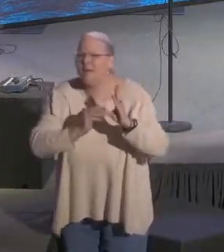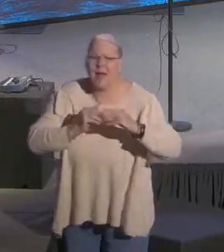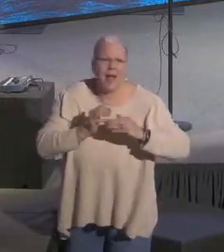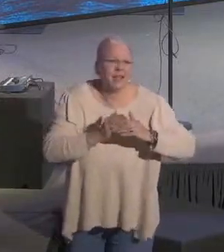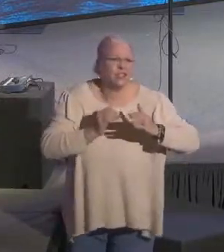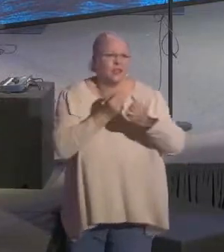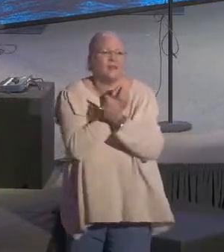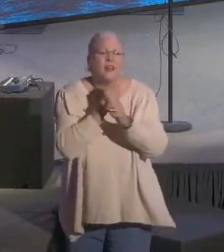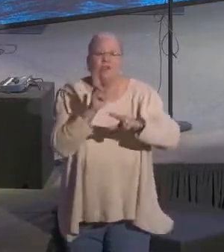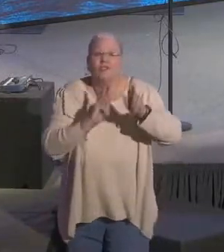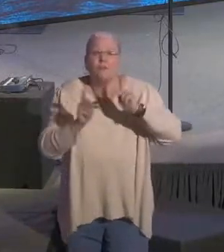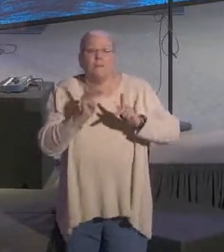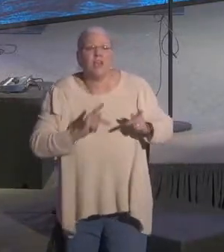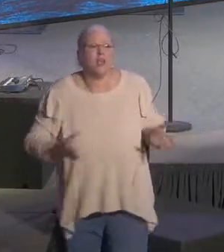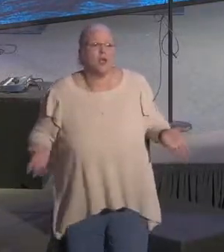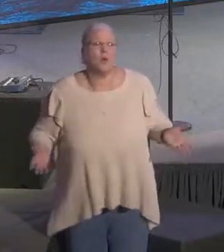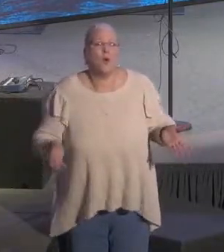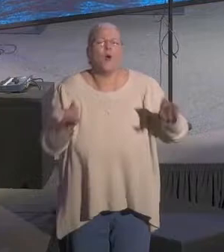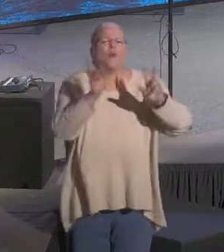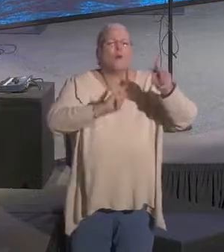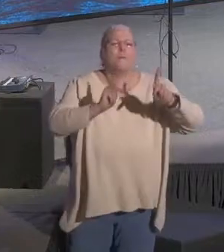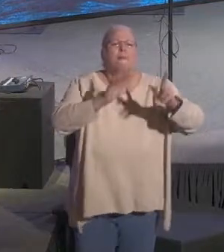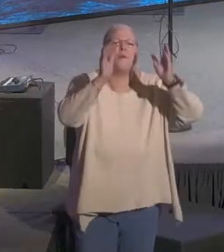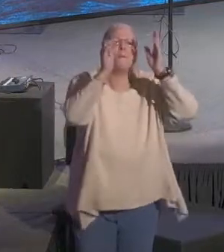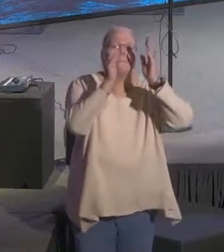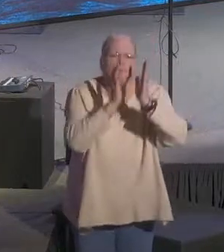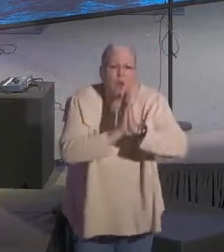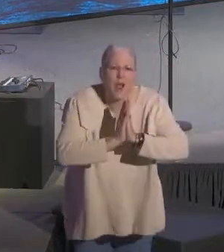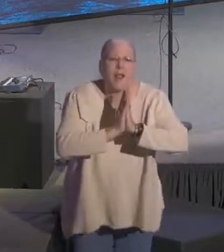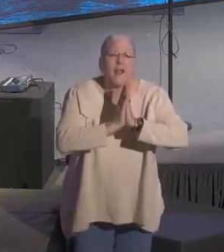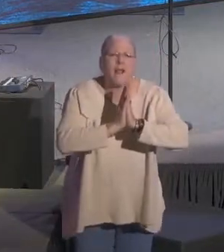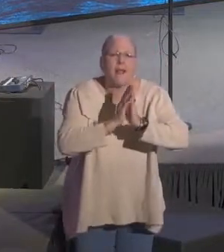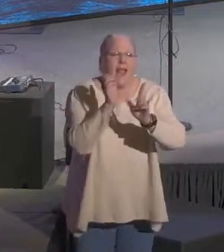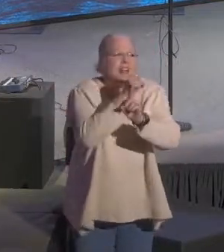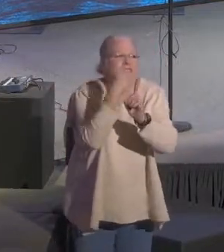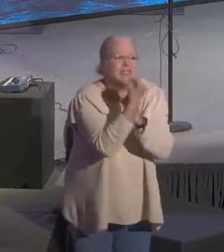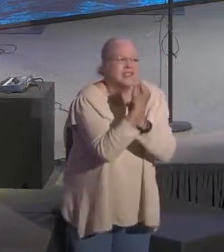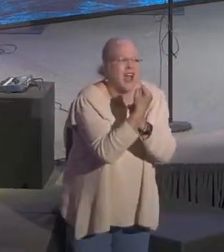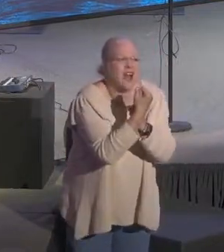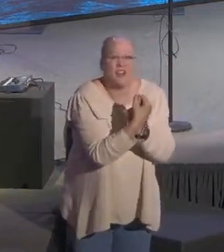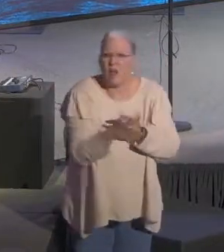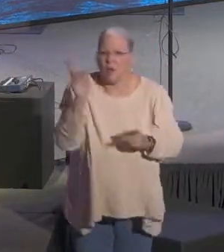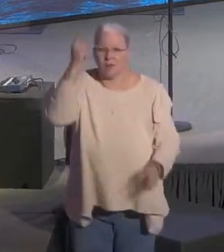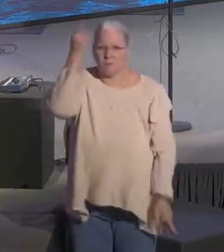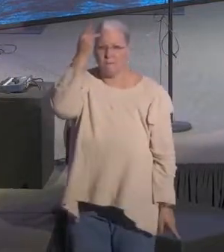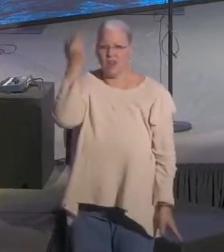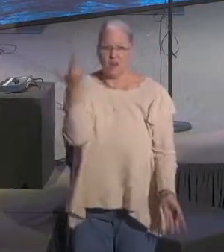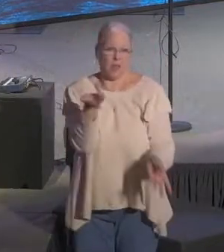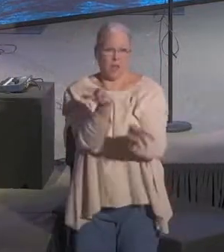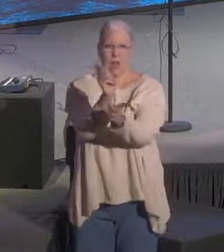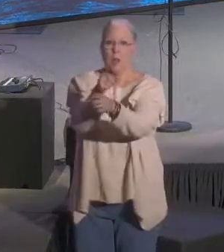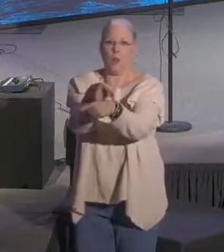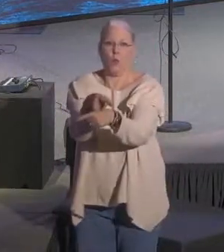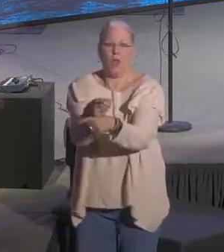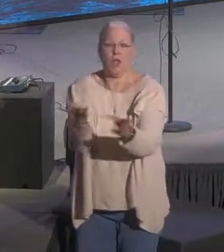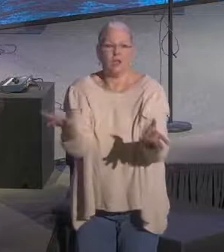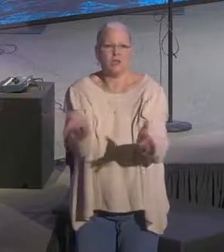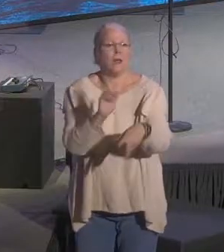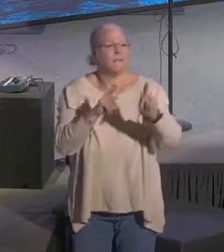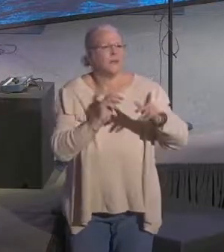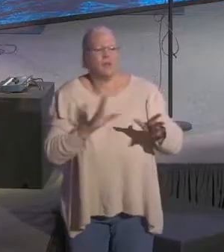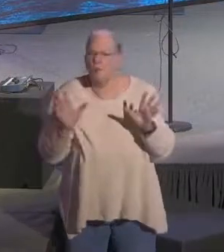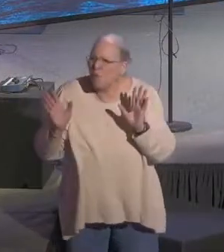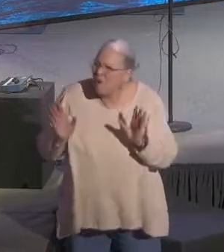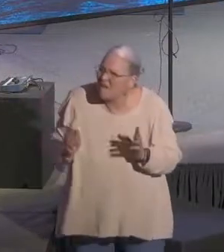love to people. There were people praying in a society that was so politically correct. People